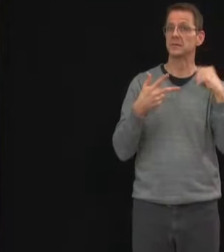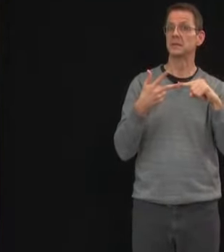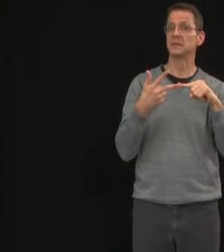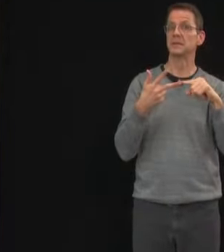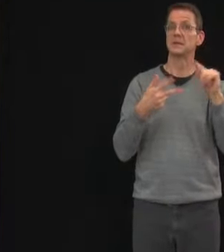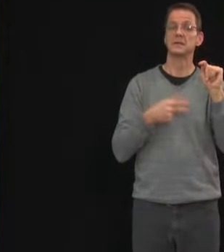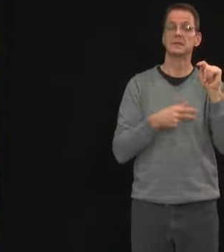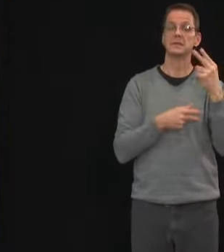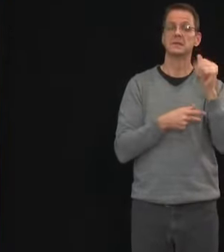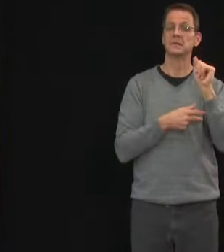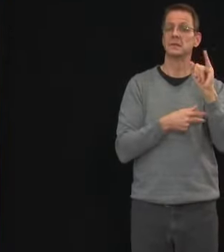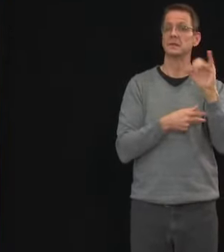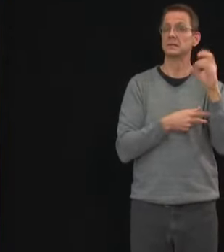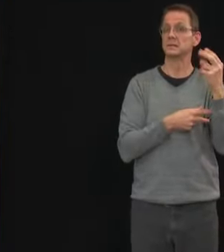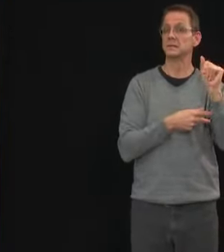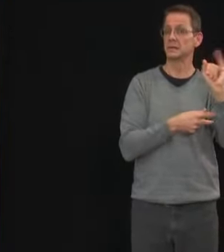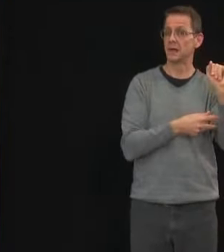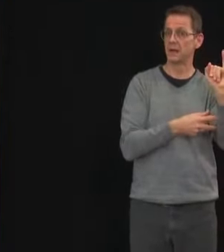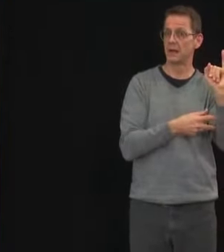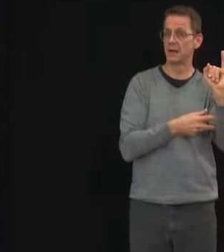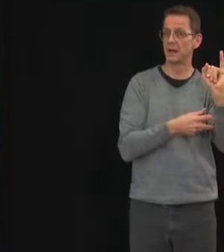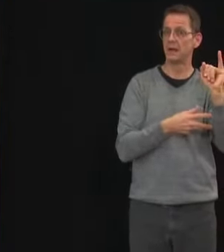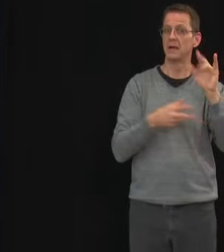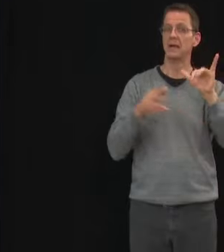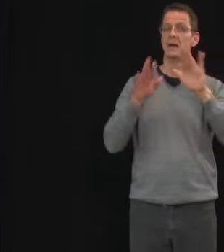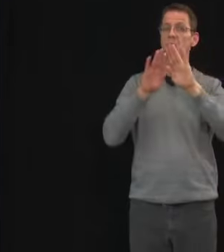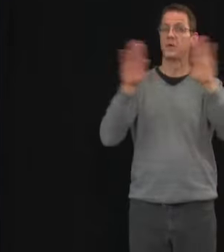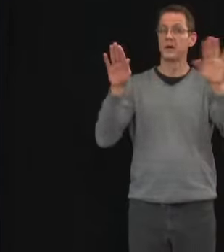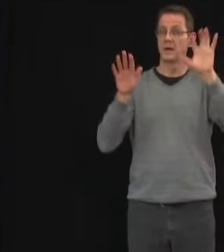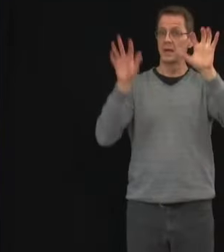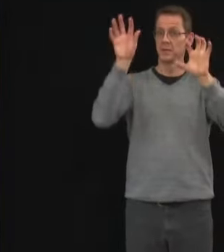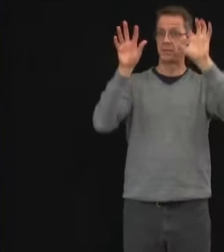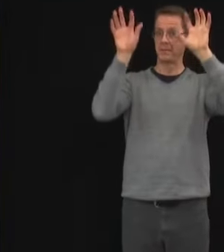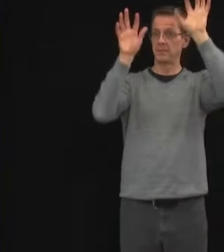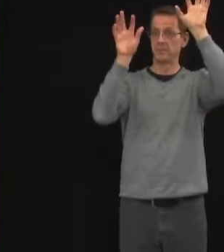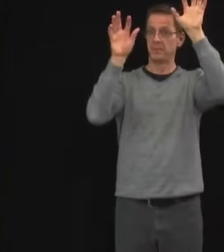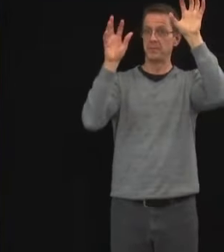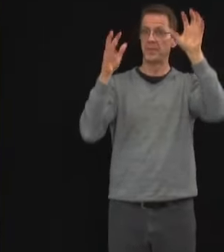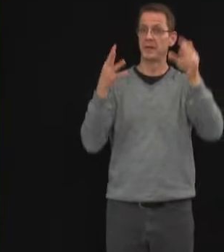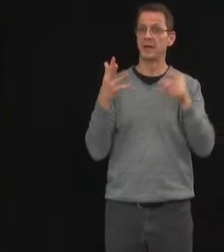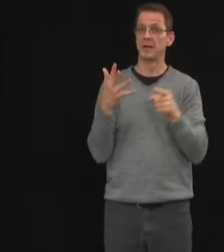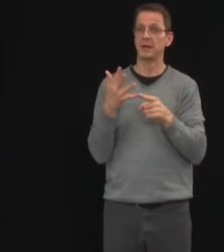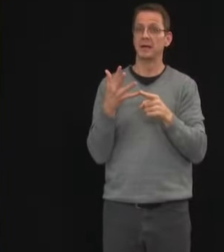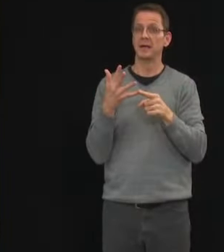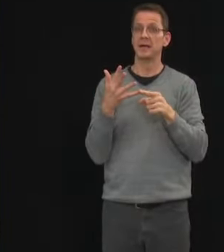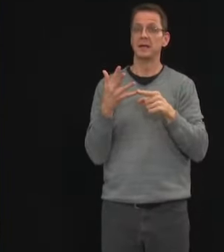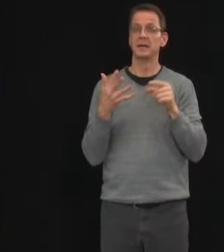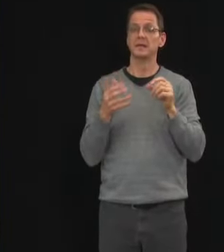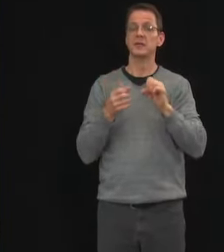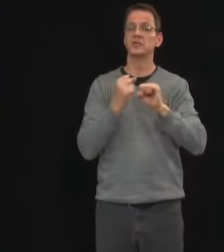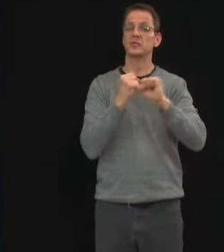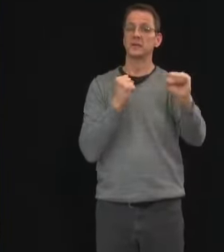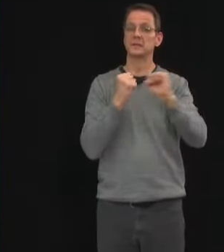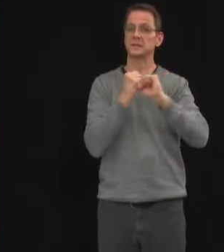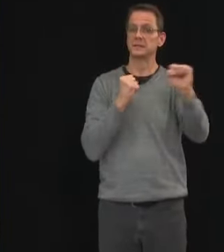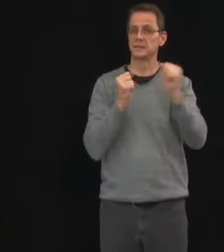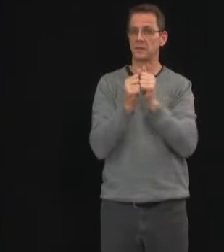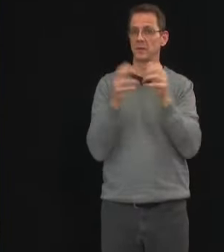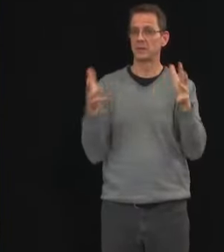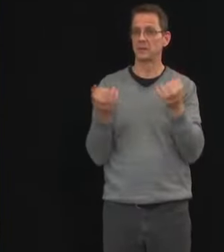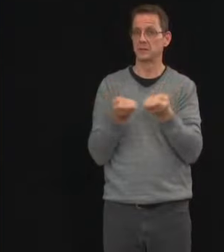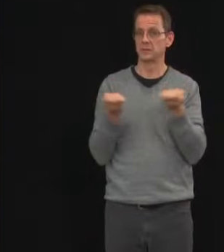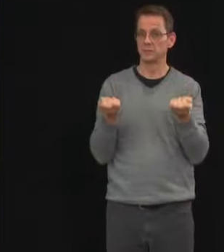-on-one basis with a trainer or for a household and one trainer. Wearing masks will still be